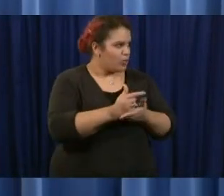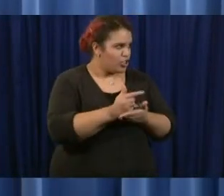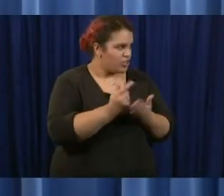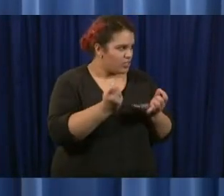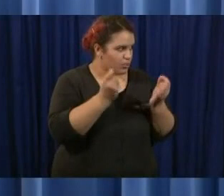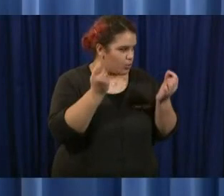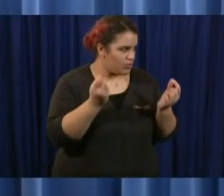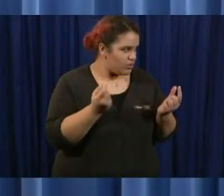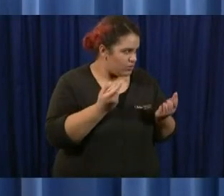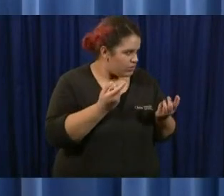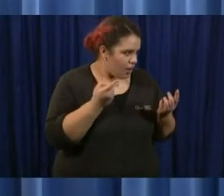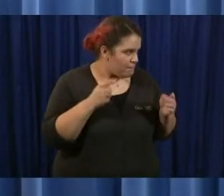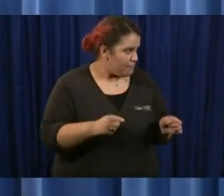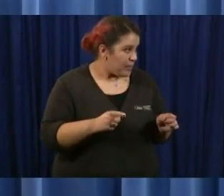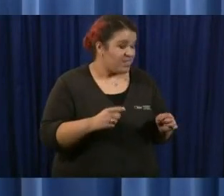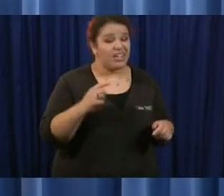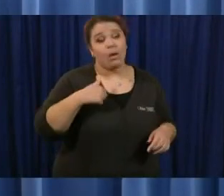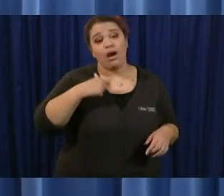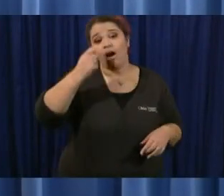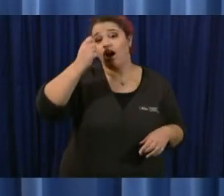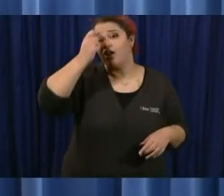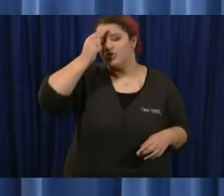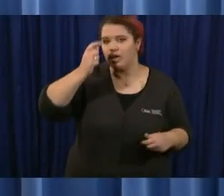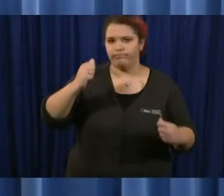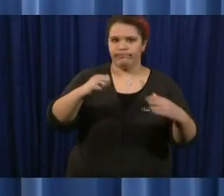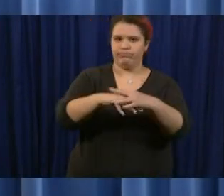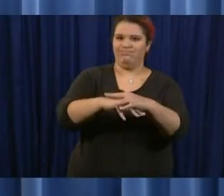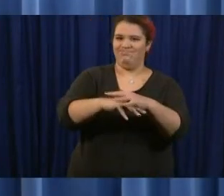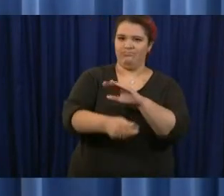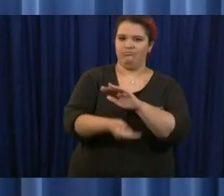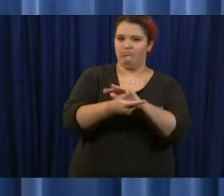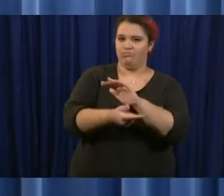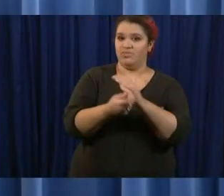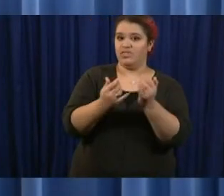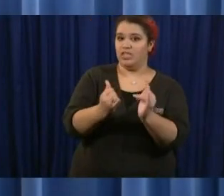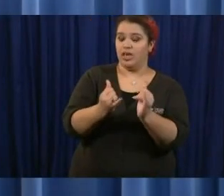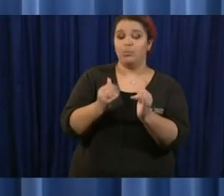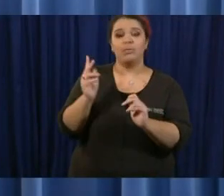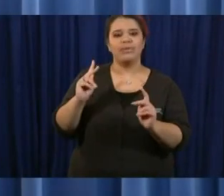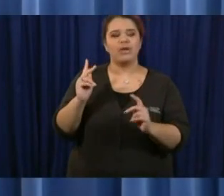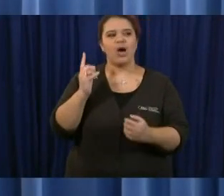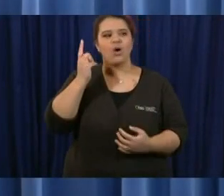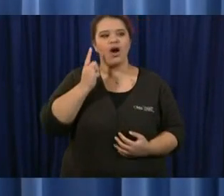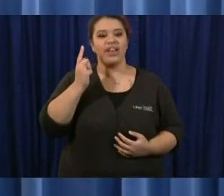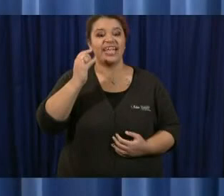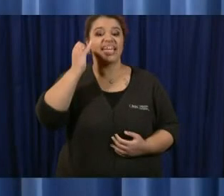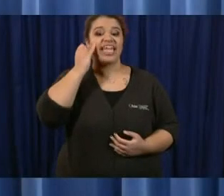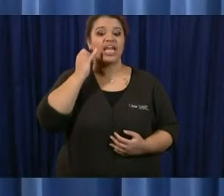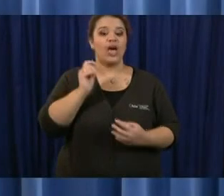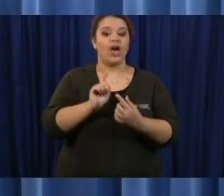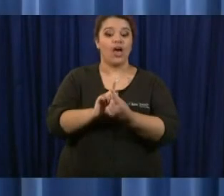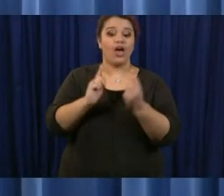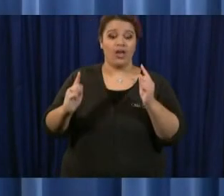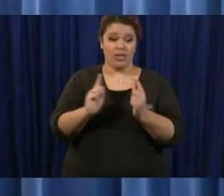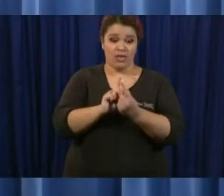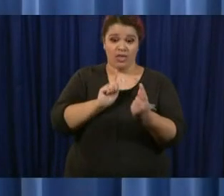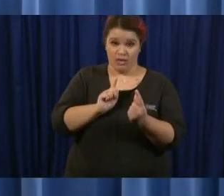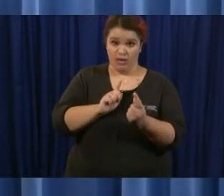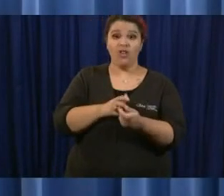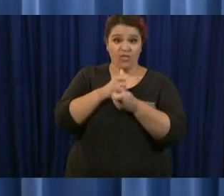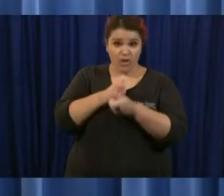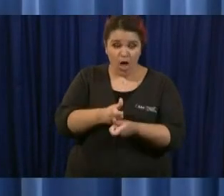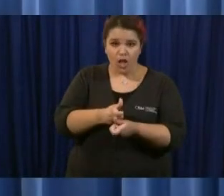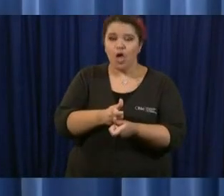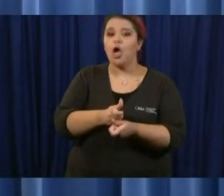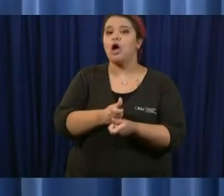allowed still but many people are wondering if social distancing was observed if there was a smaller group maybe inside of a football stadium where